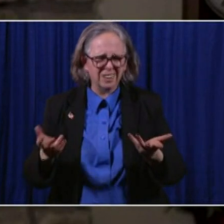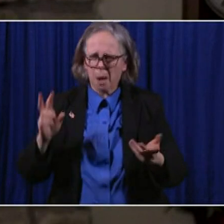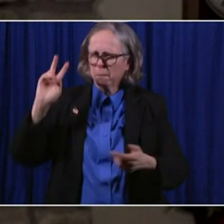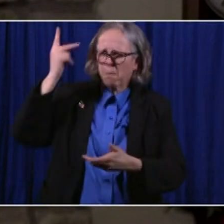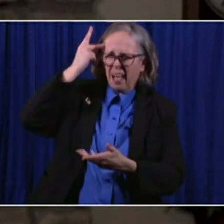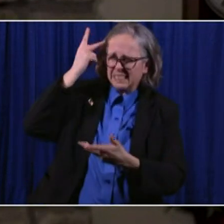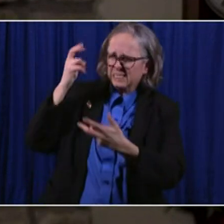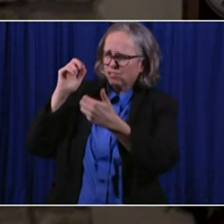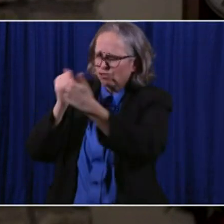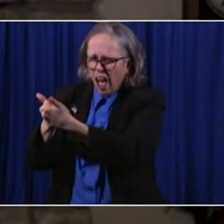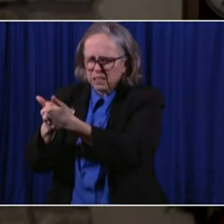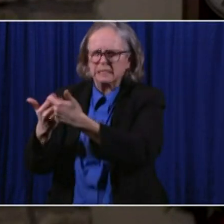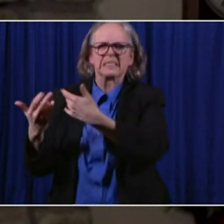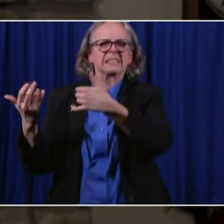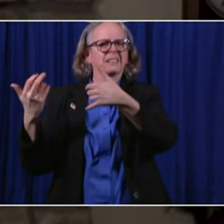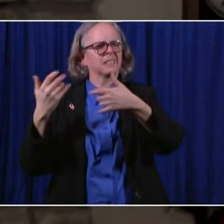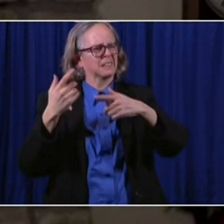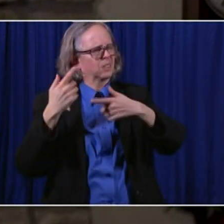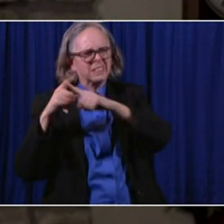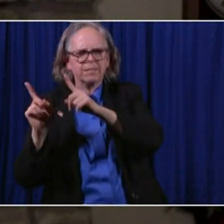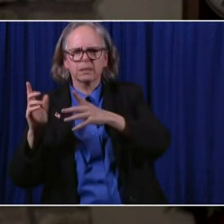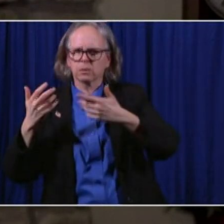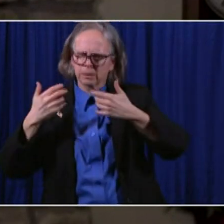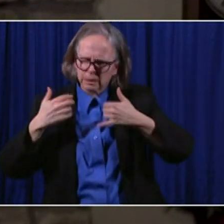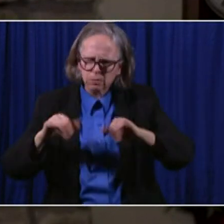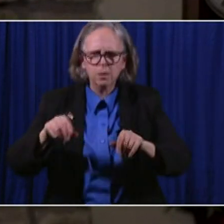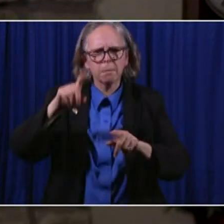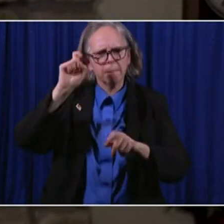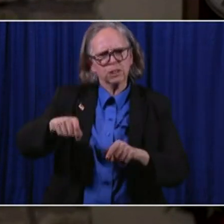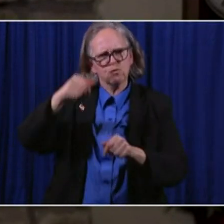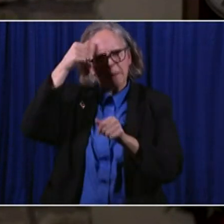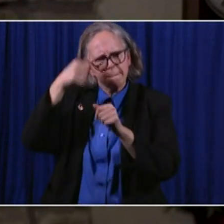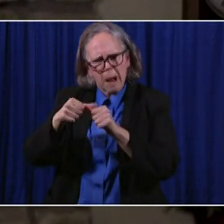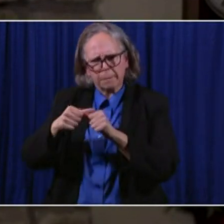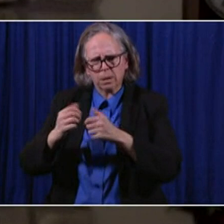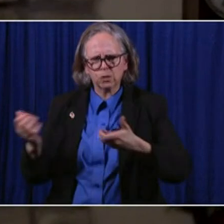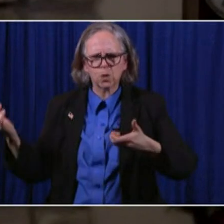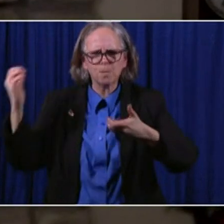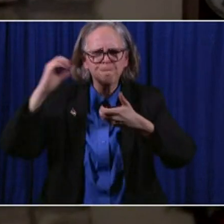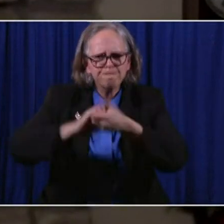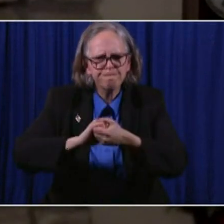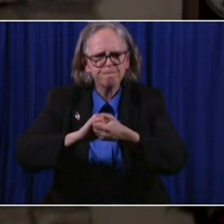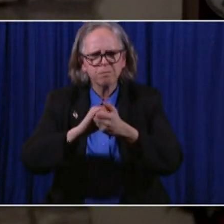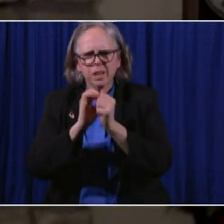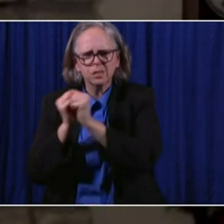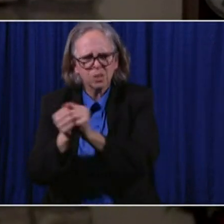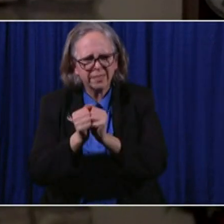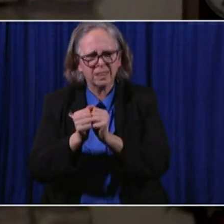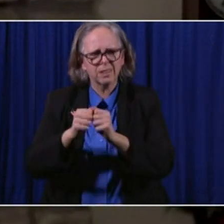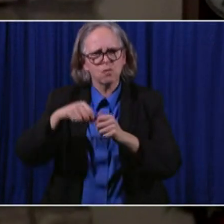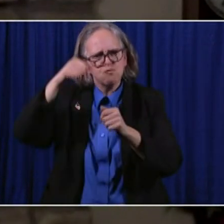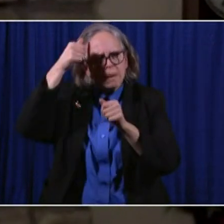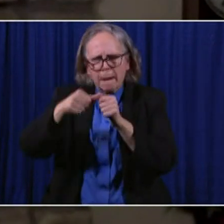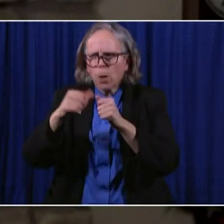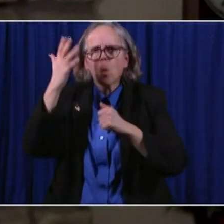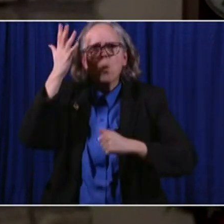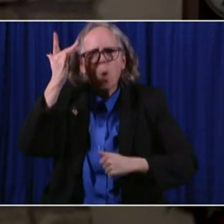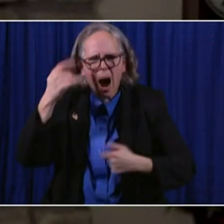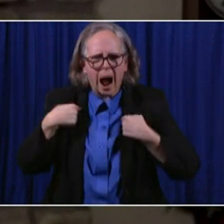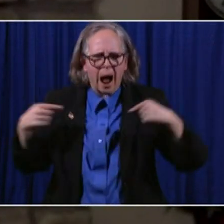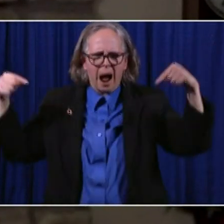We have to remember what binds us together. Remember that each other. We're not the enemies of each other.